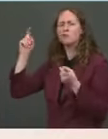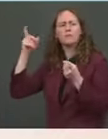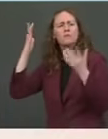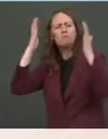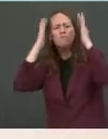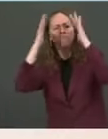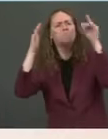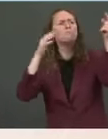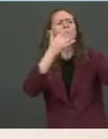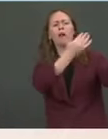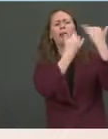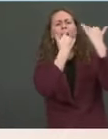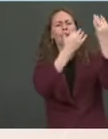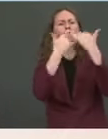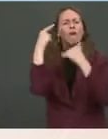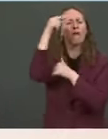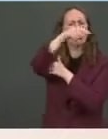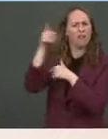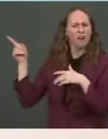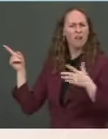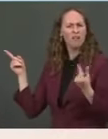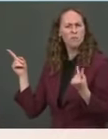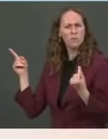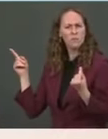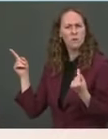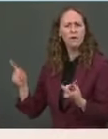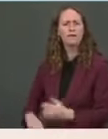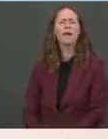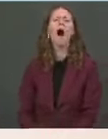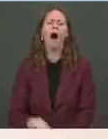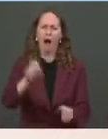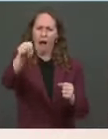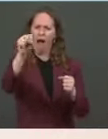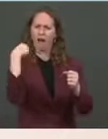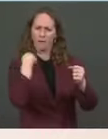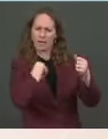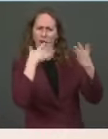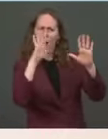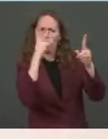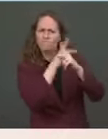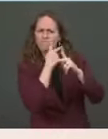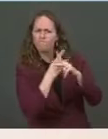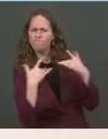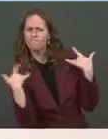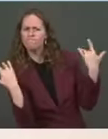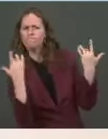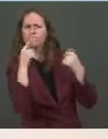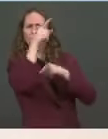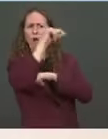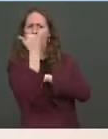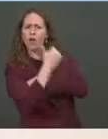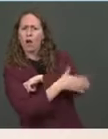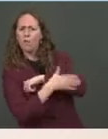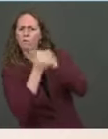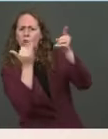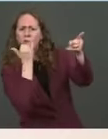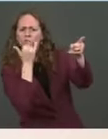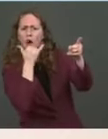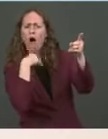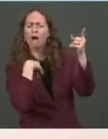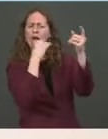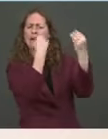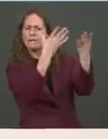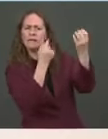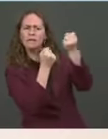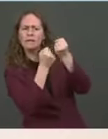has been addressing the root causes of migration by working with countries in the region to ensure they have the assistance they need, to reduce the number of people who are coming